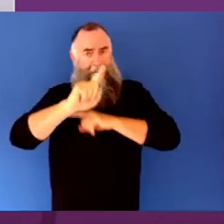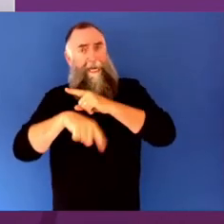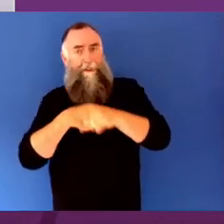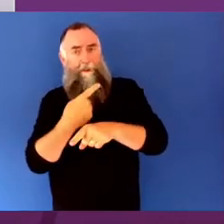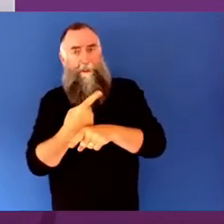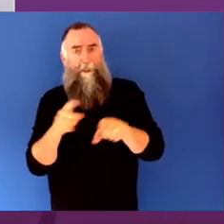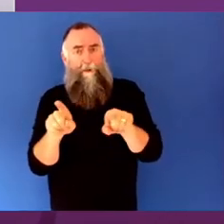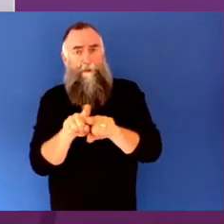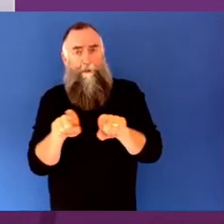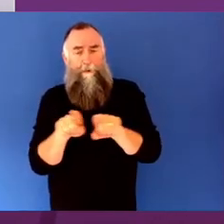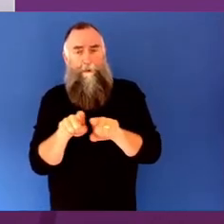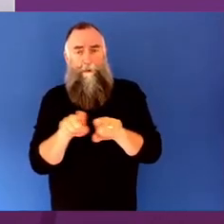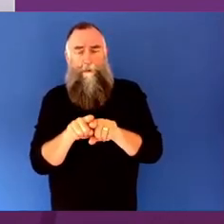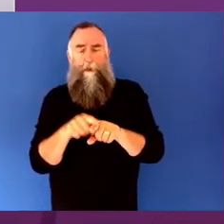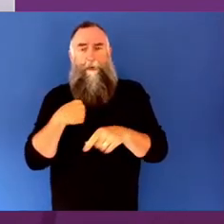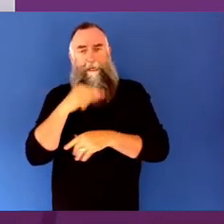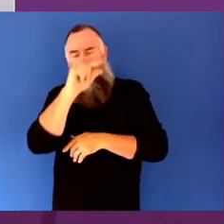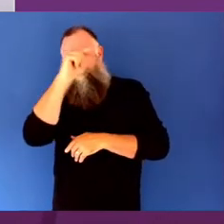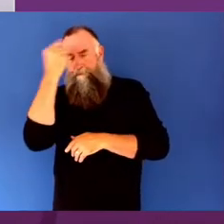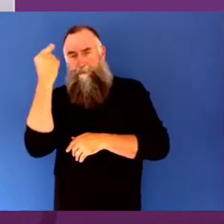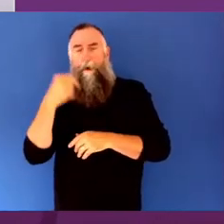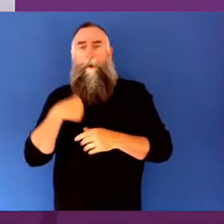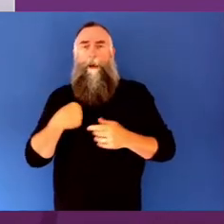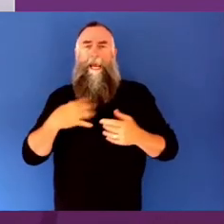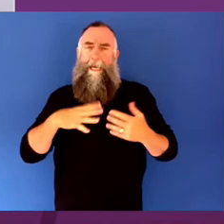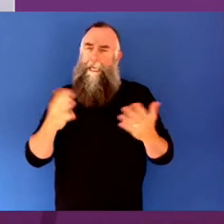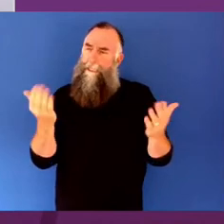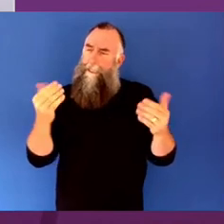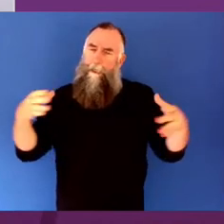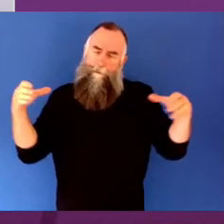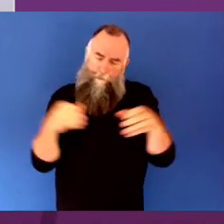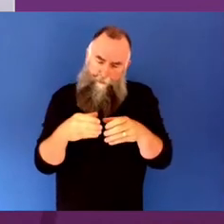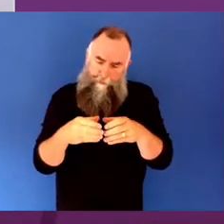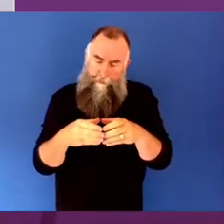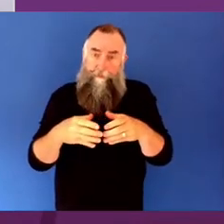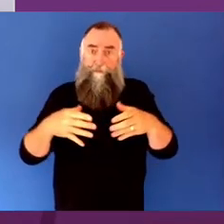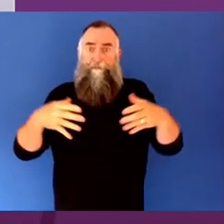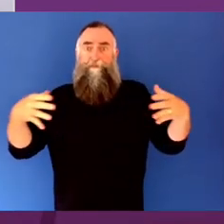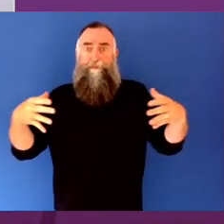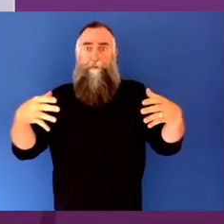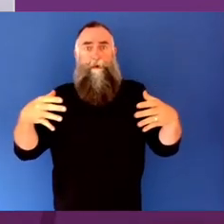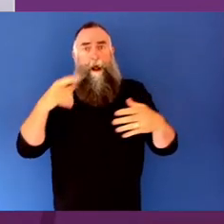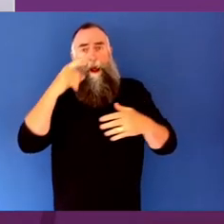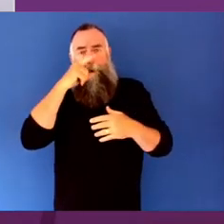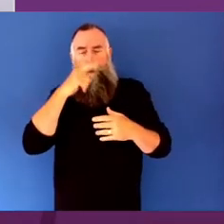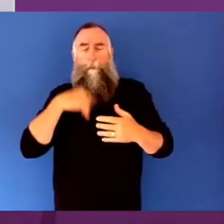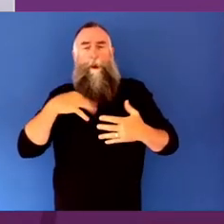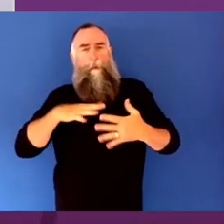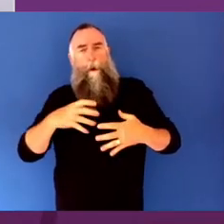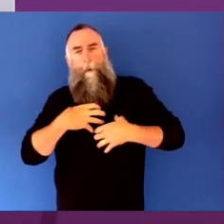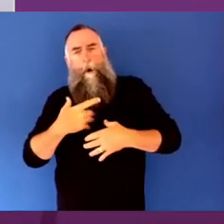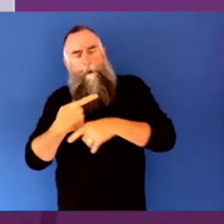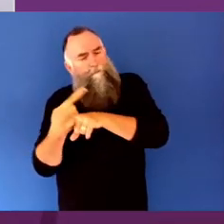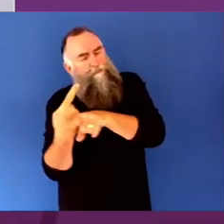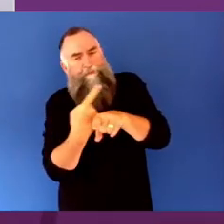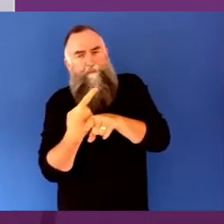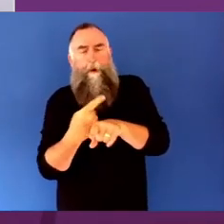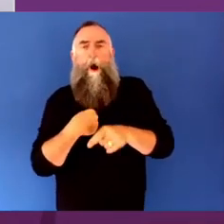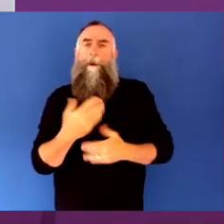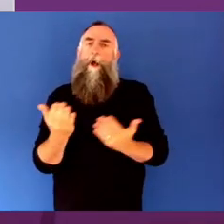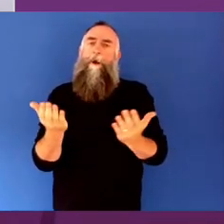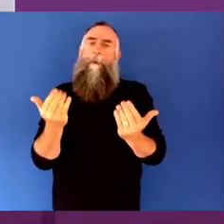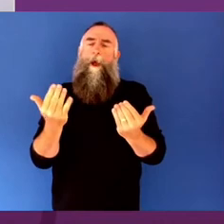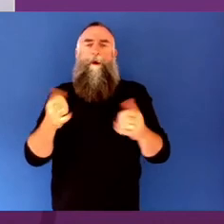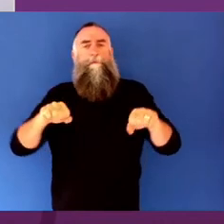audience as we build the conversation. Now, I'd like to welcome the Chair of the Creative Economy Task Force and Joint